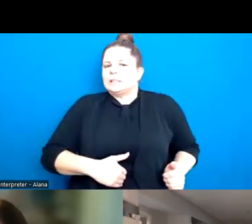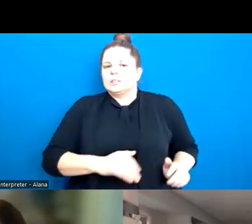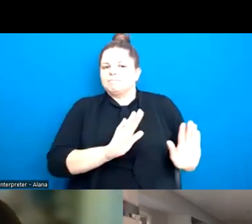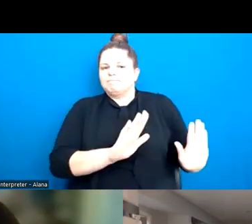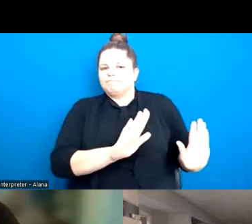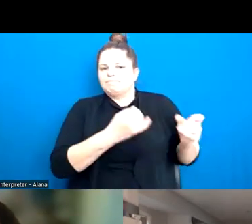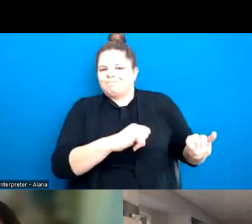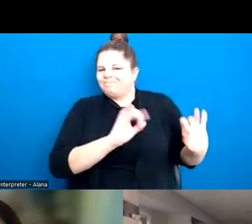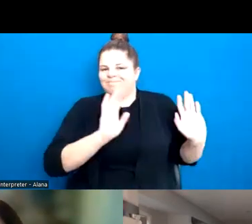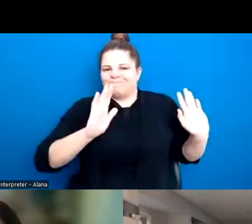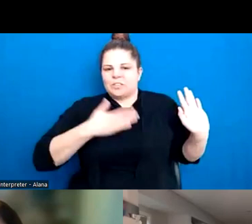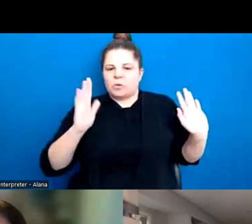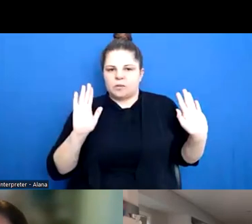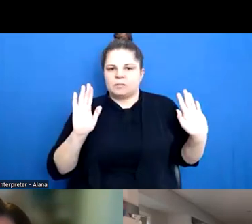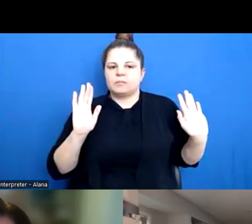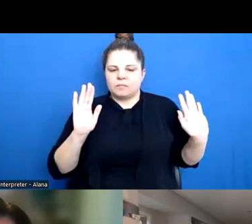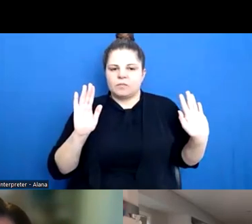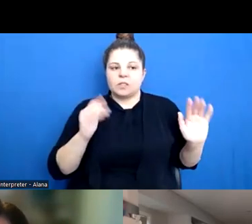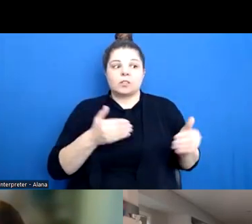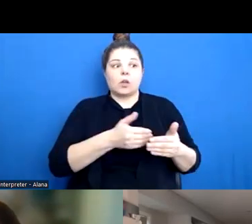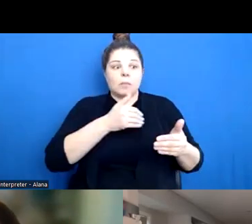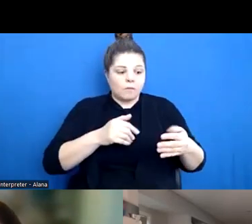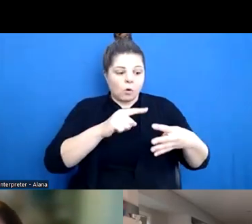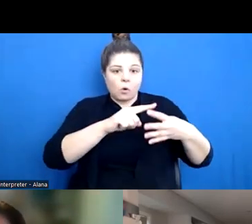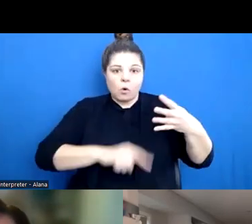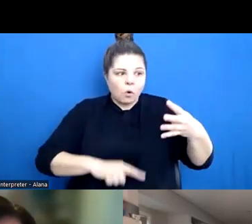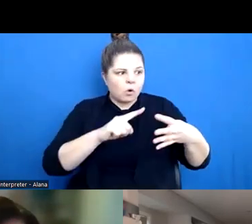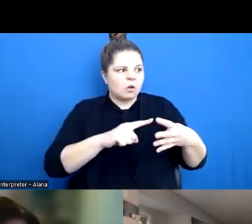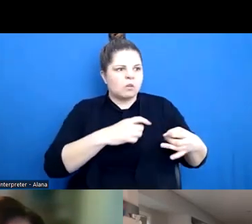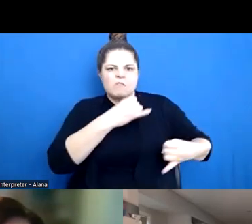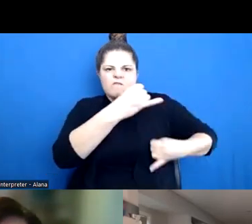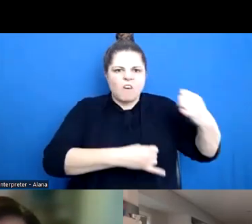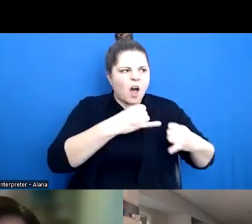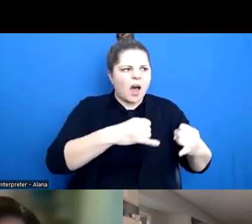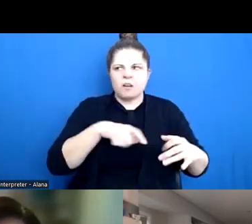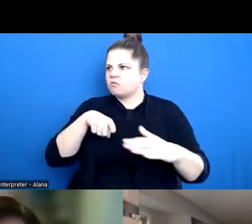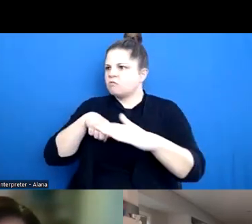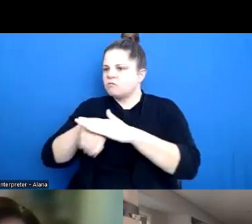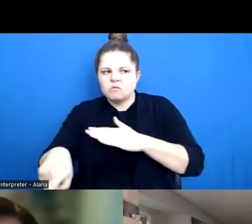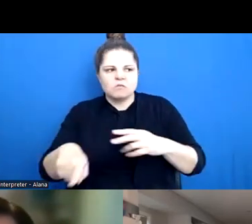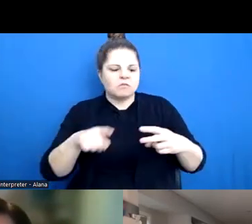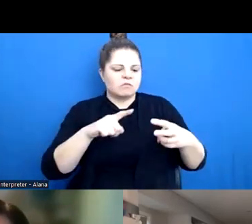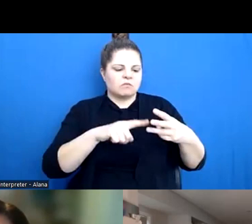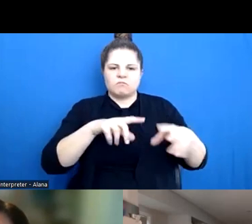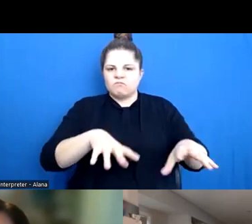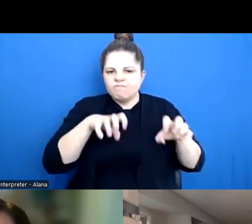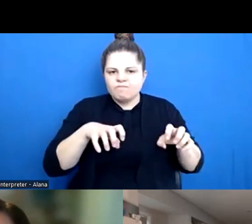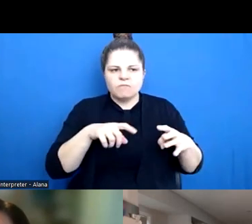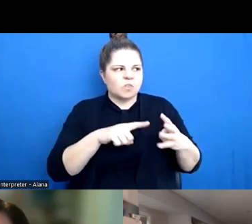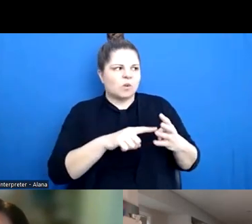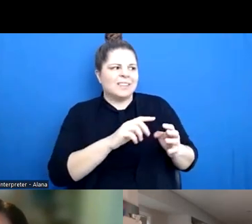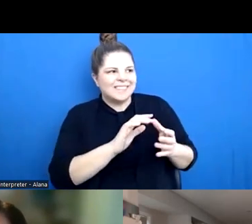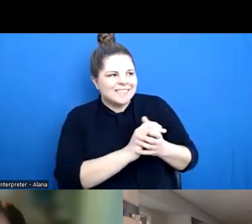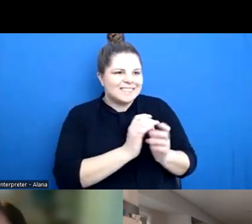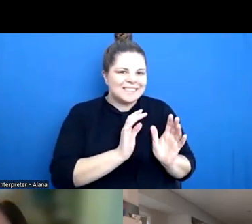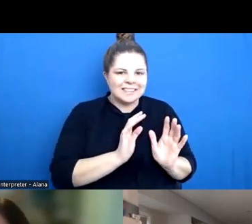freezing and fighting and playing dead or appeasing or fawning, starting to recognize what our